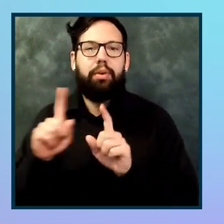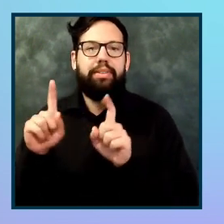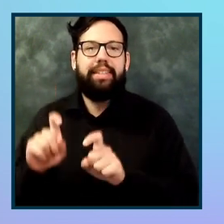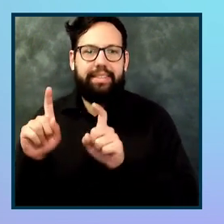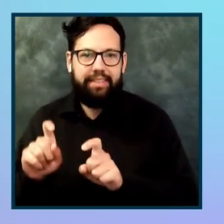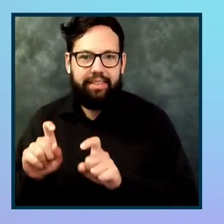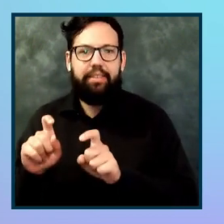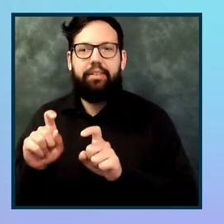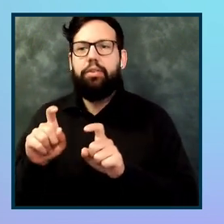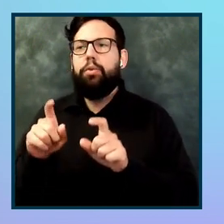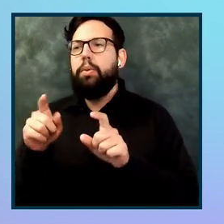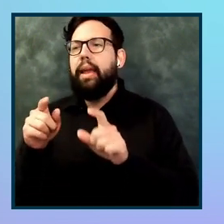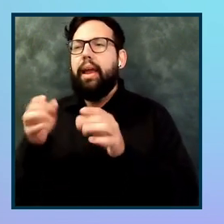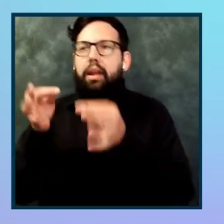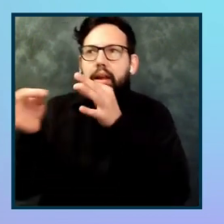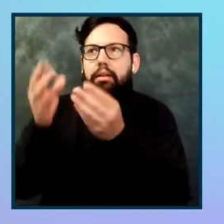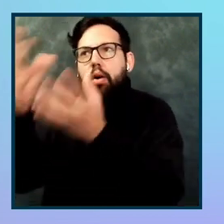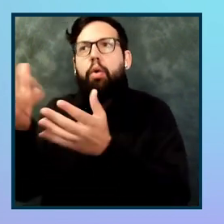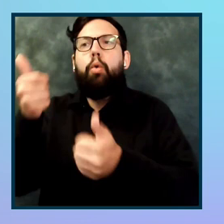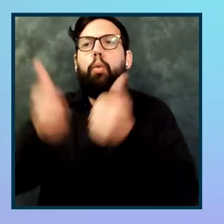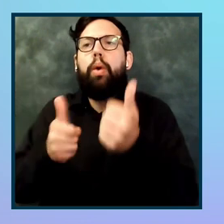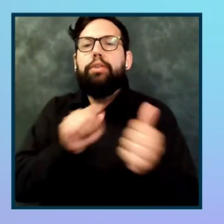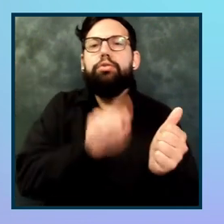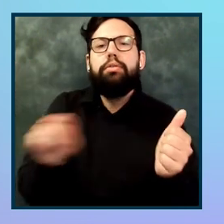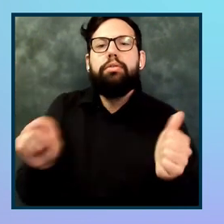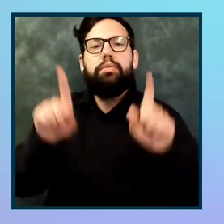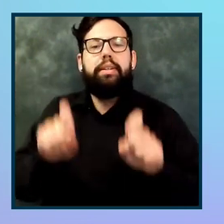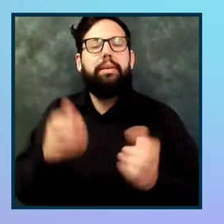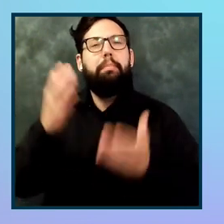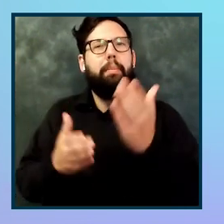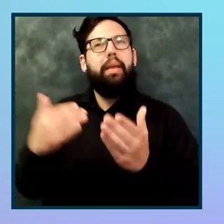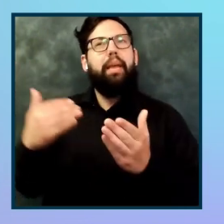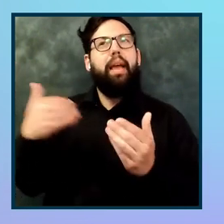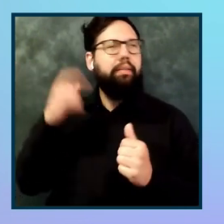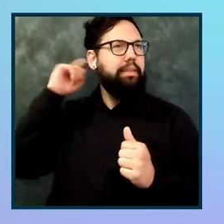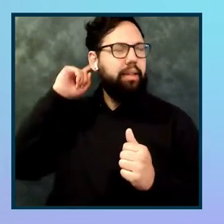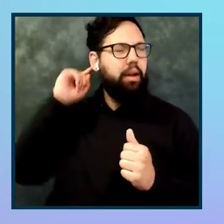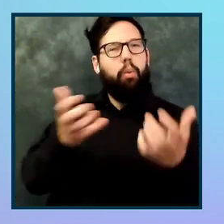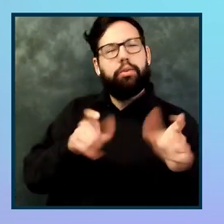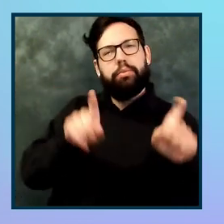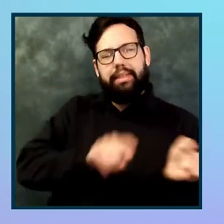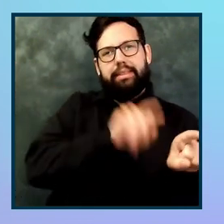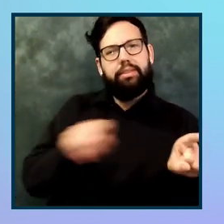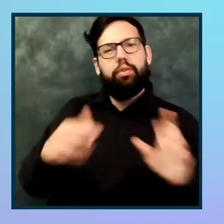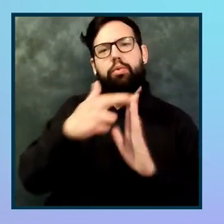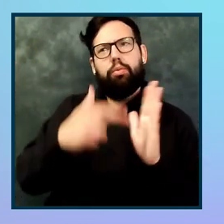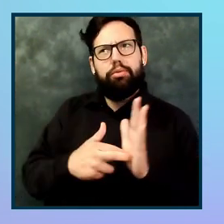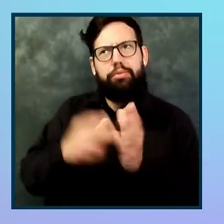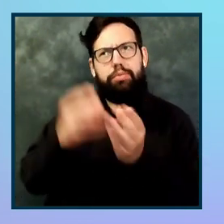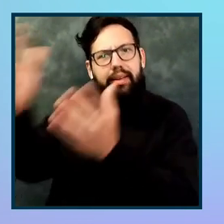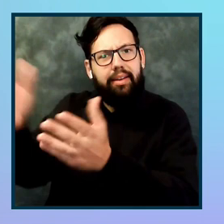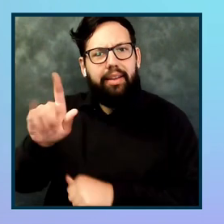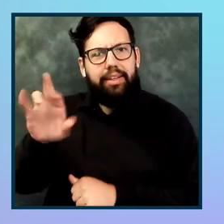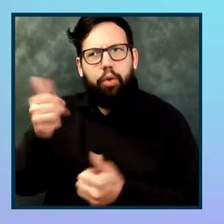which component you want to test. So maybe you want to test specific rules for this component. So use more than one tool